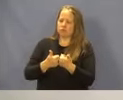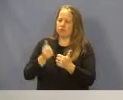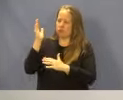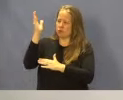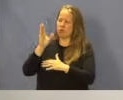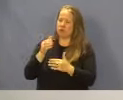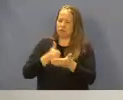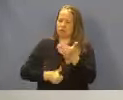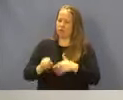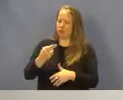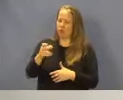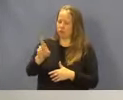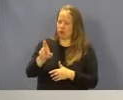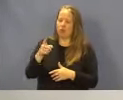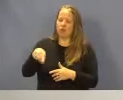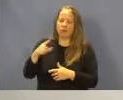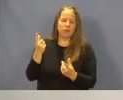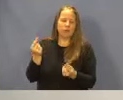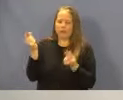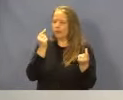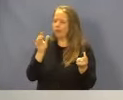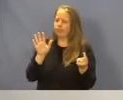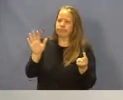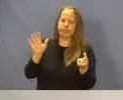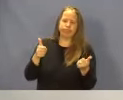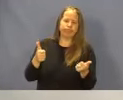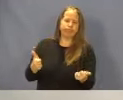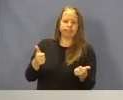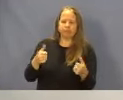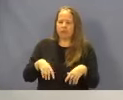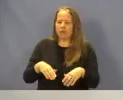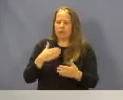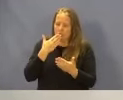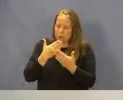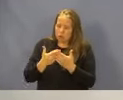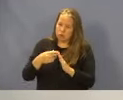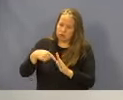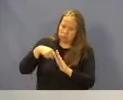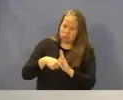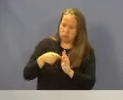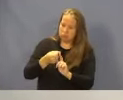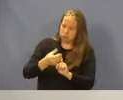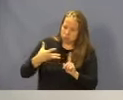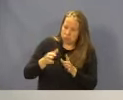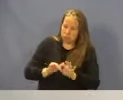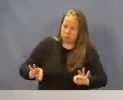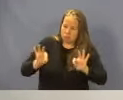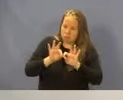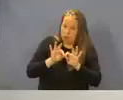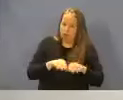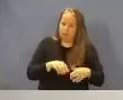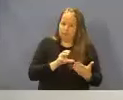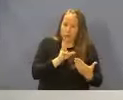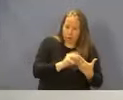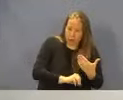HR, as they always do such a great job of substantive curriculum alongside a little bit of